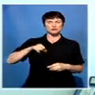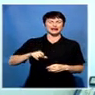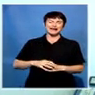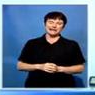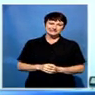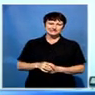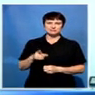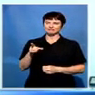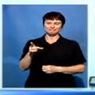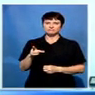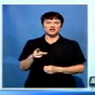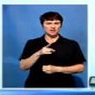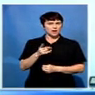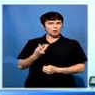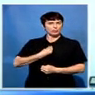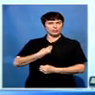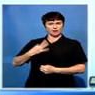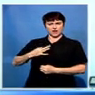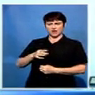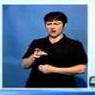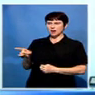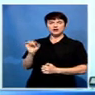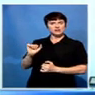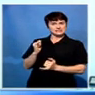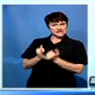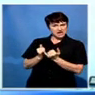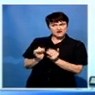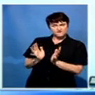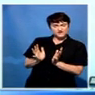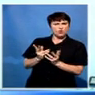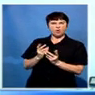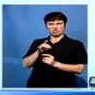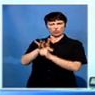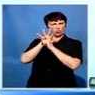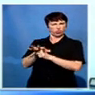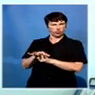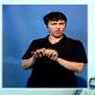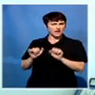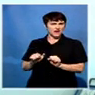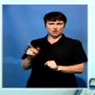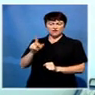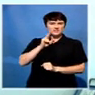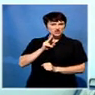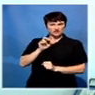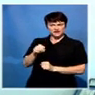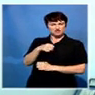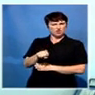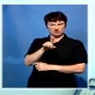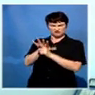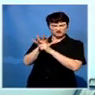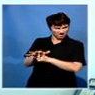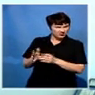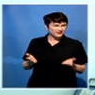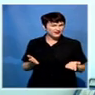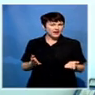discriminates against young girls on the basis of their sexuality, of the status of their virginity. It violates